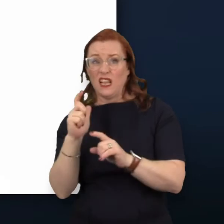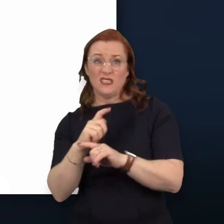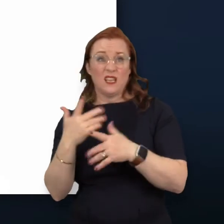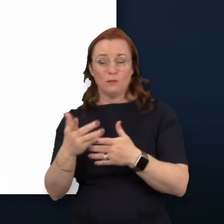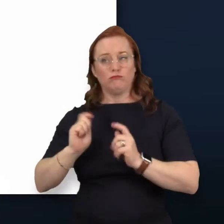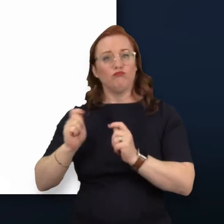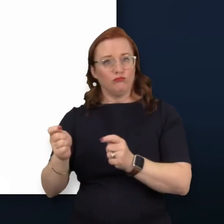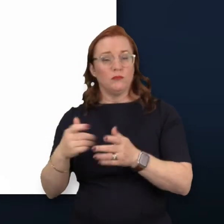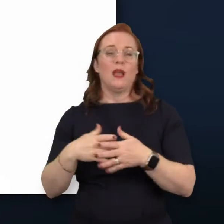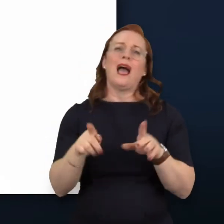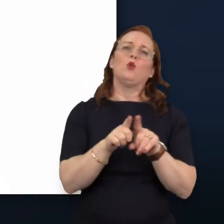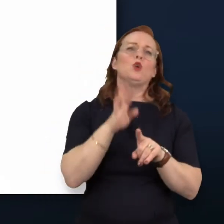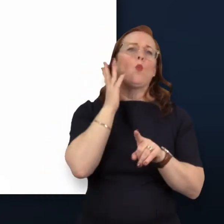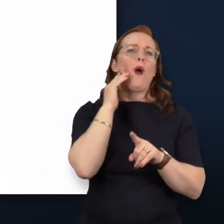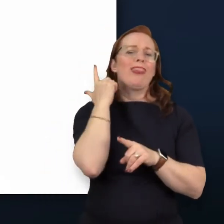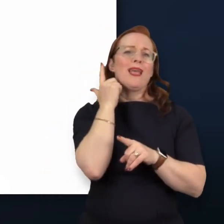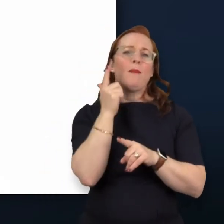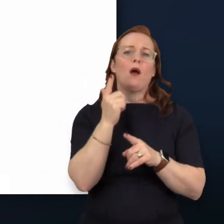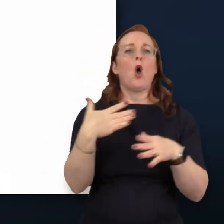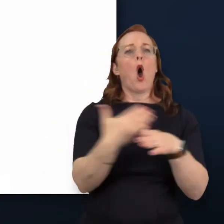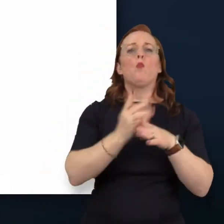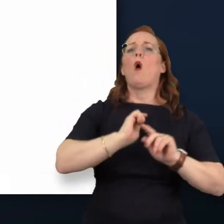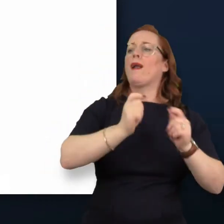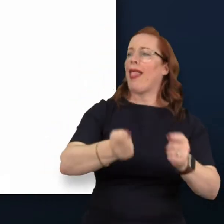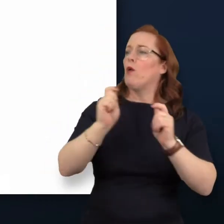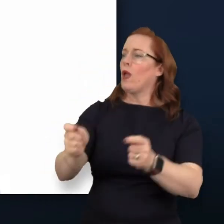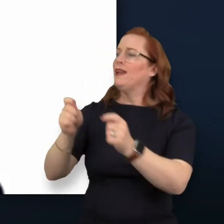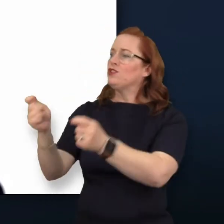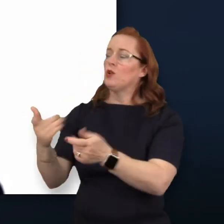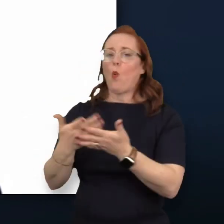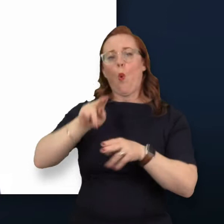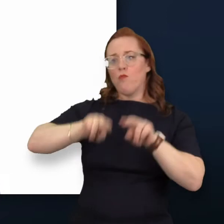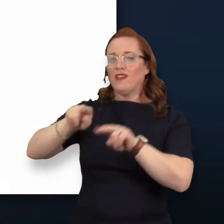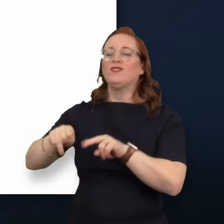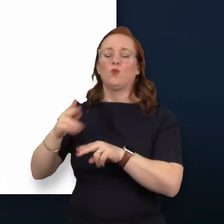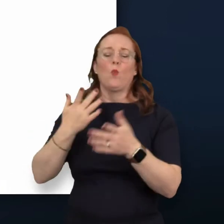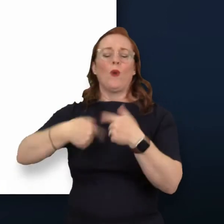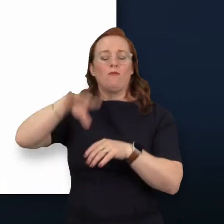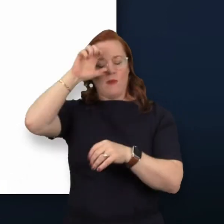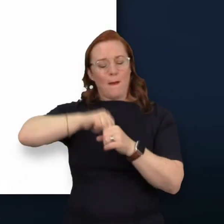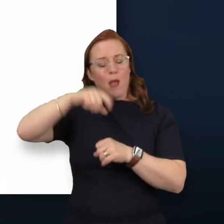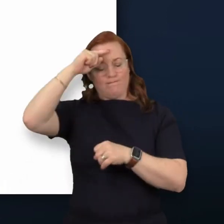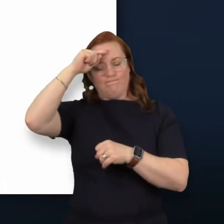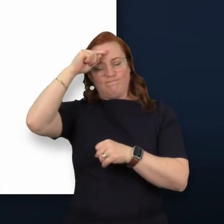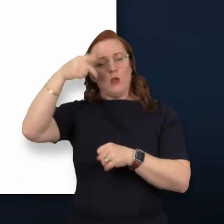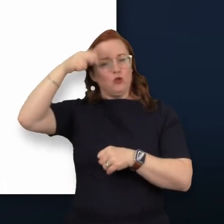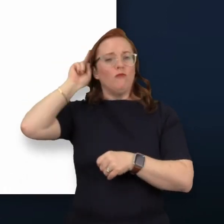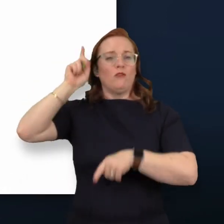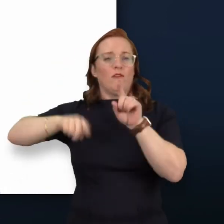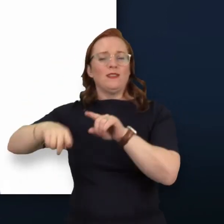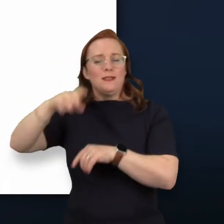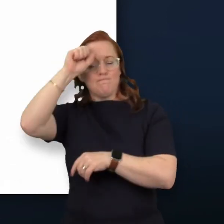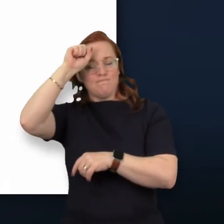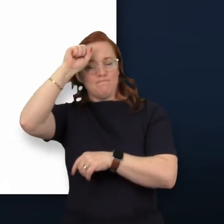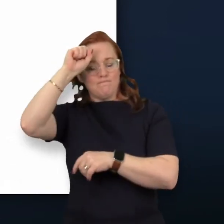And taking neurodiversity into account when allocating work and doing appraisals. This support